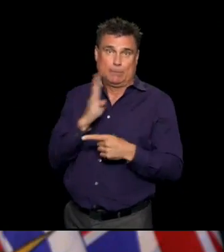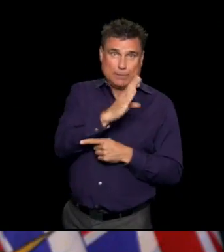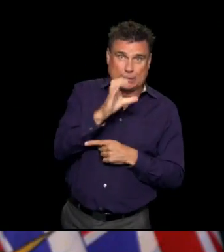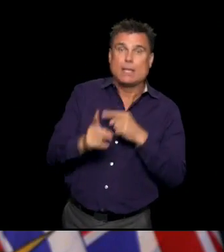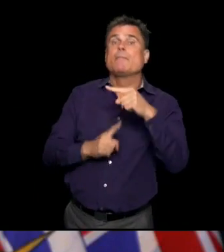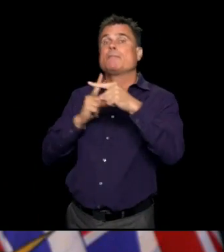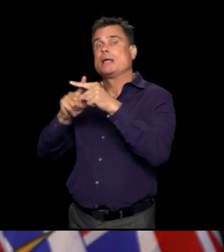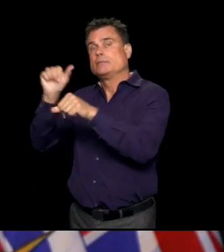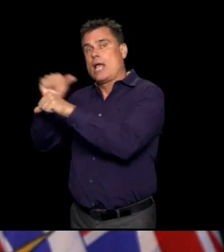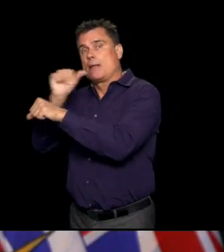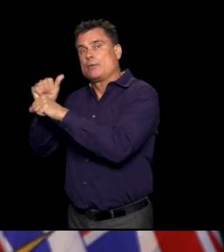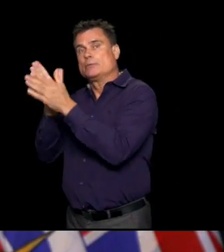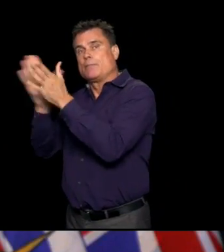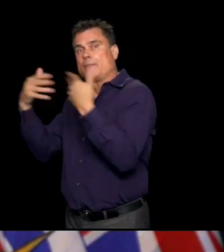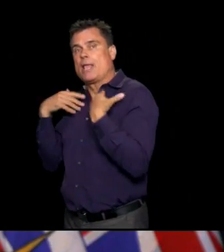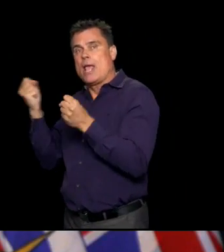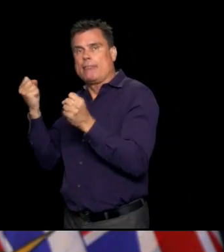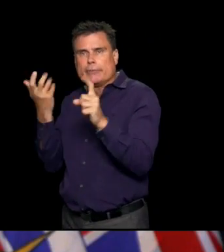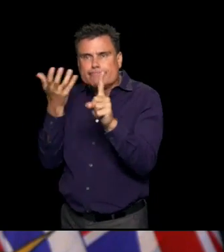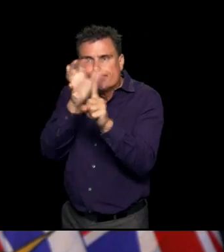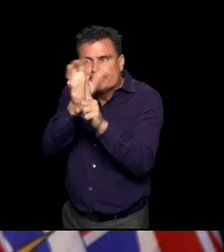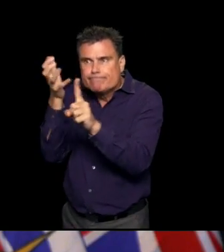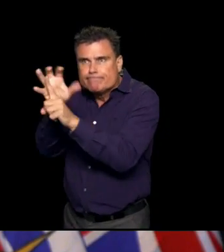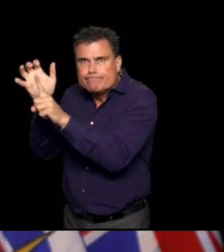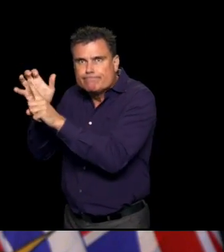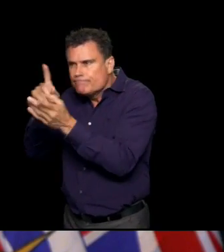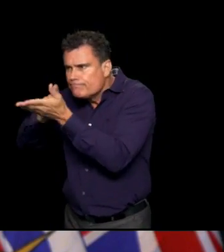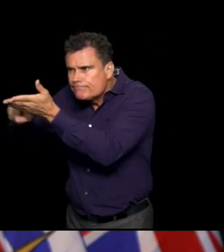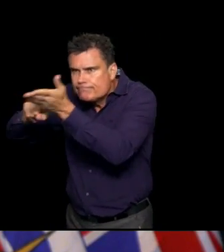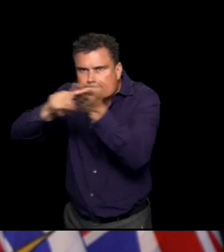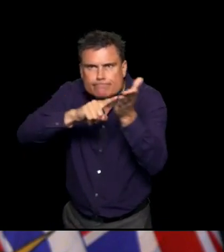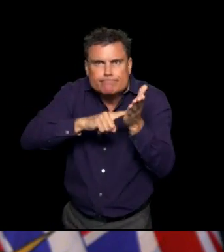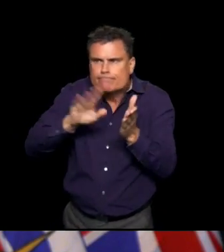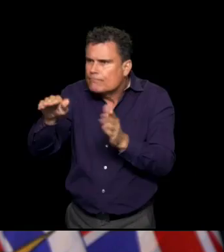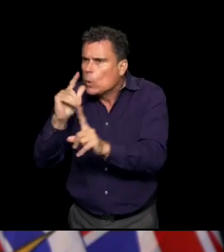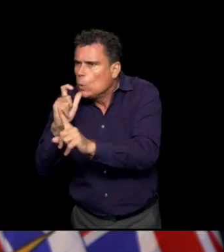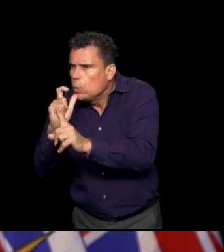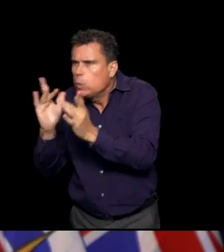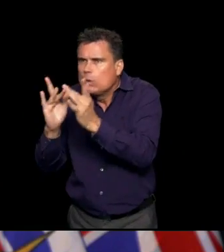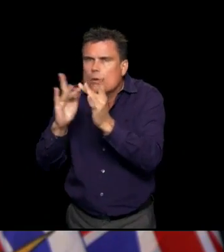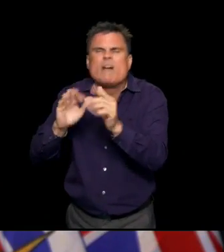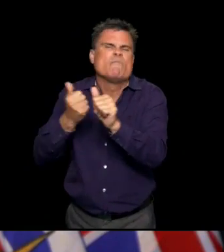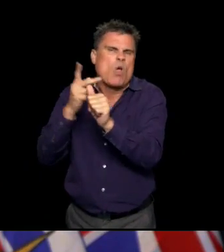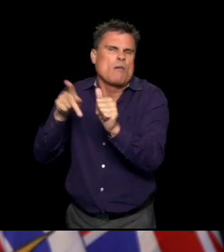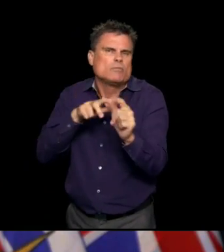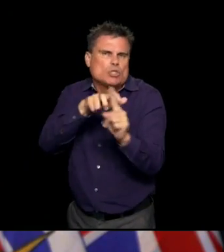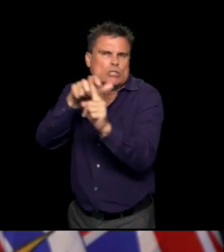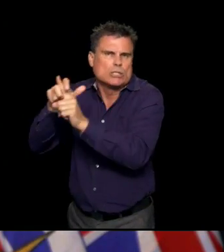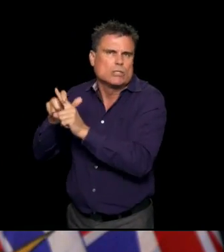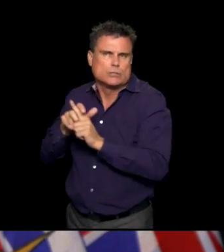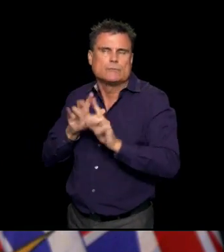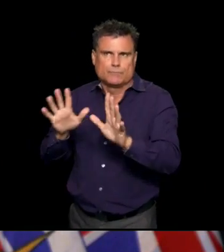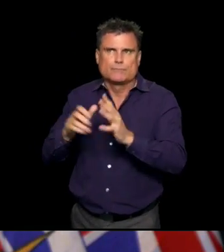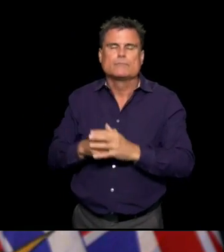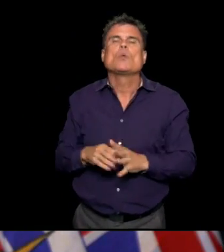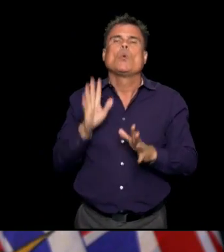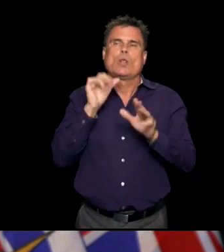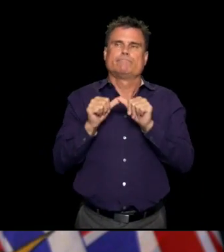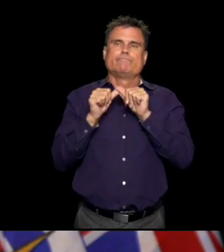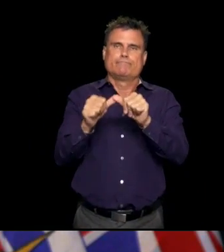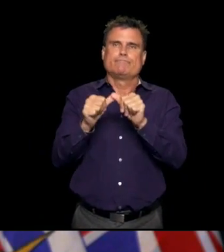were affected at the facility in BC, Alberta, Saskatchewan and Ontario. So a coordination